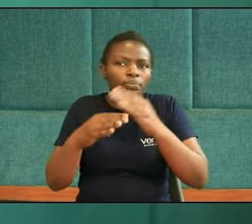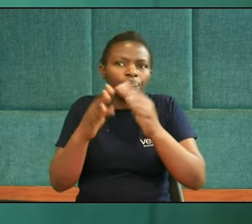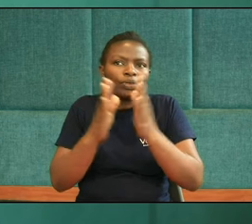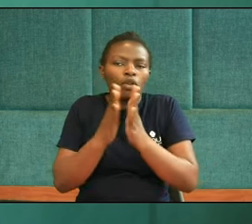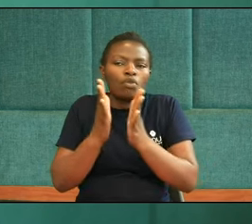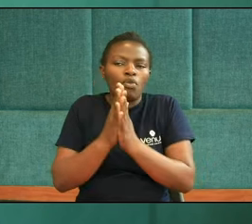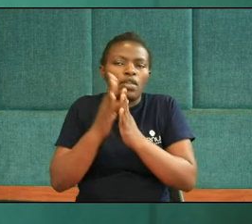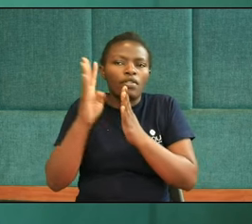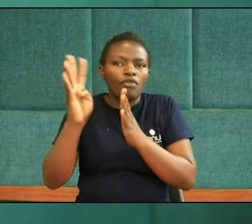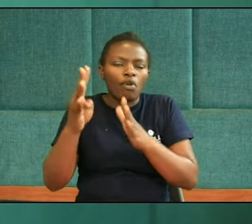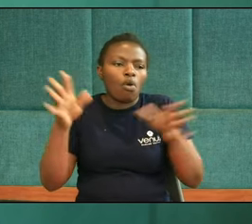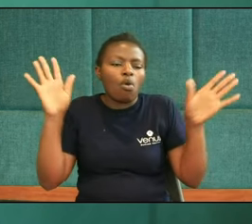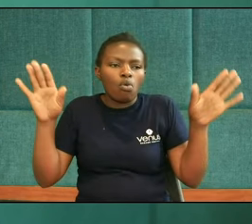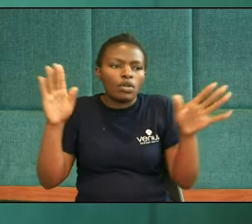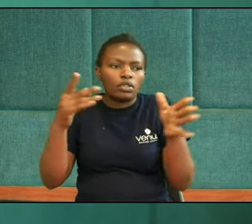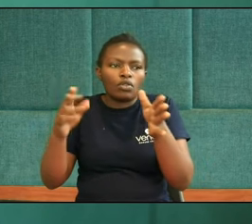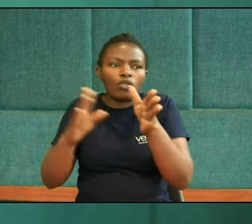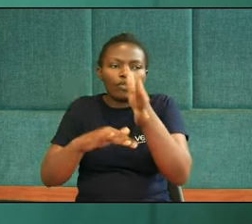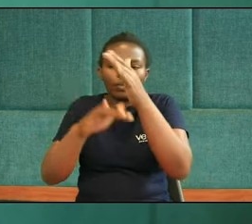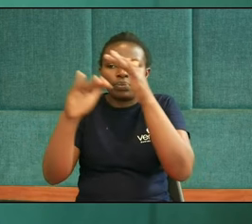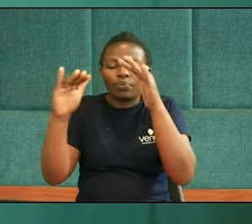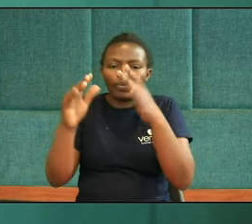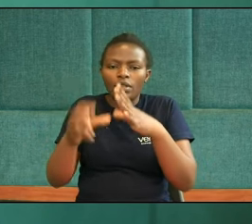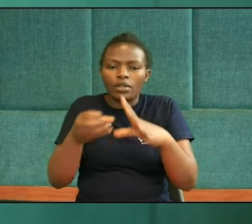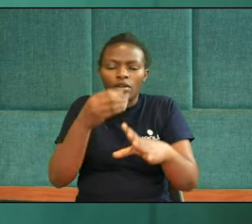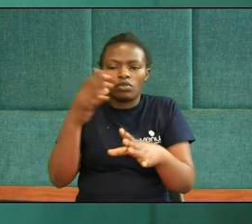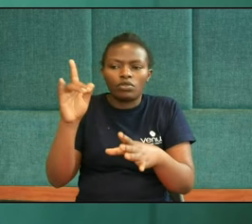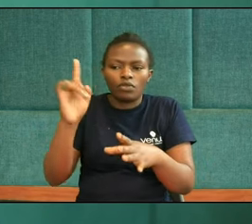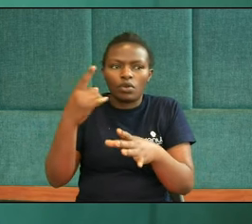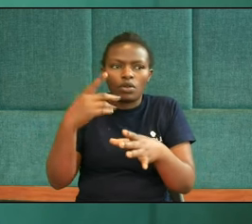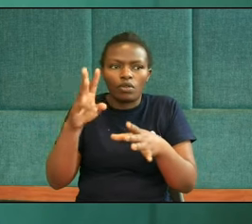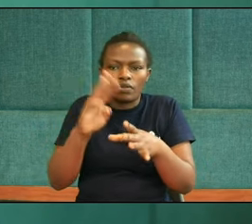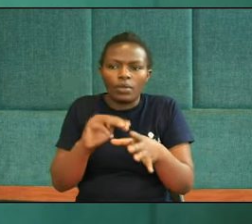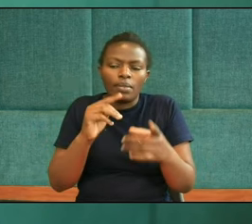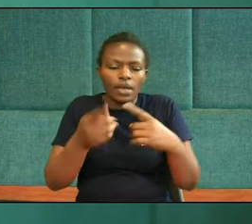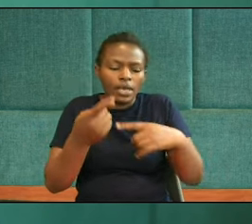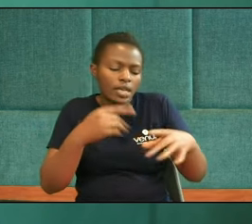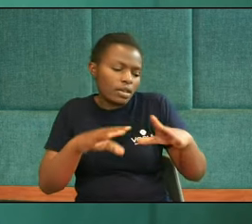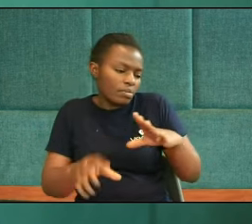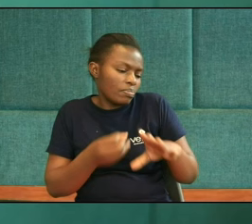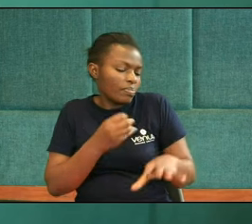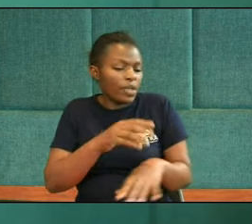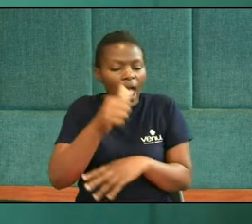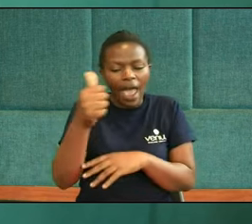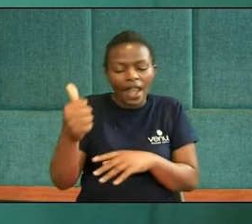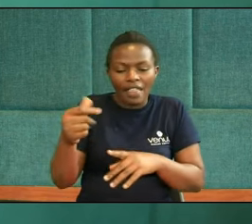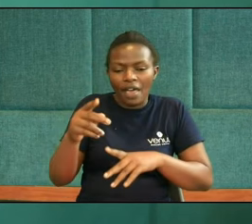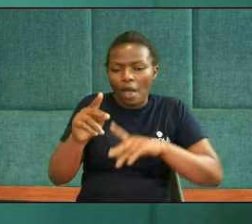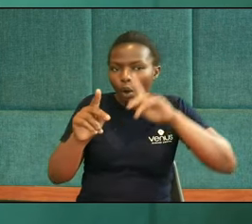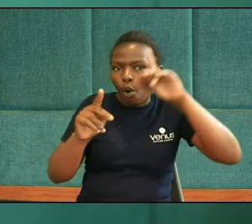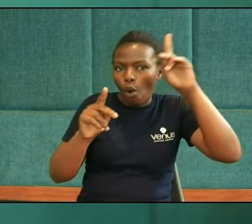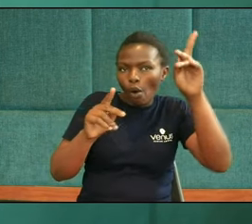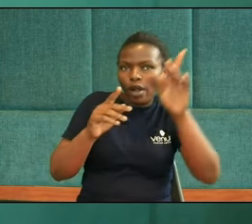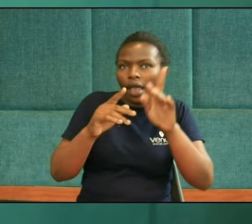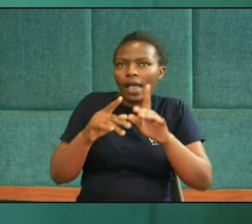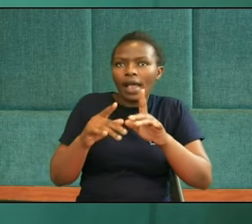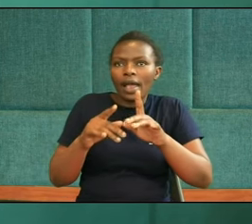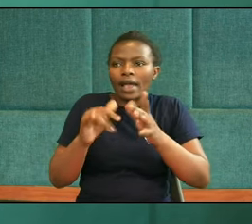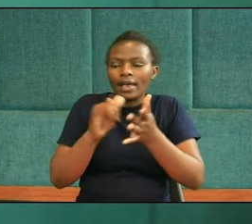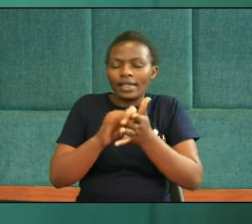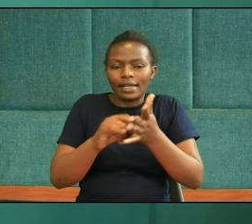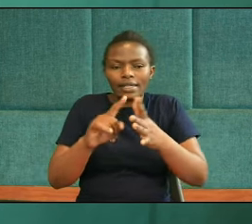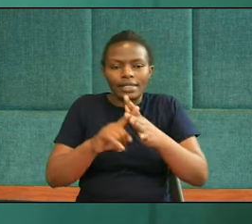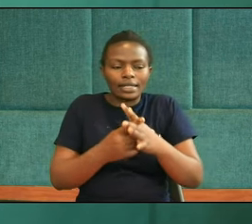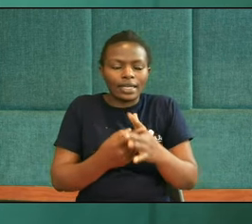the four wings of heaven Out of one of them came out Came another horn Which started small